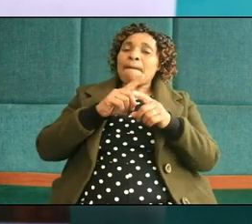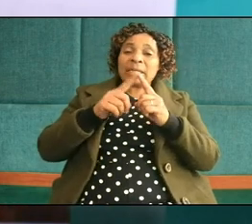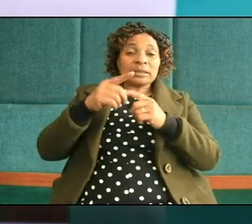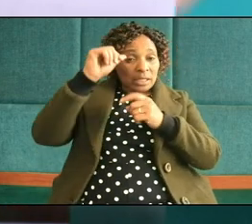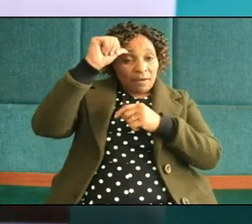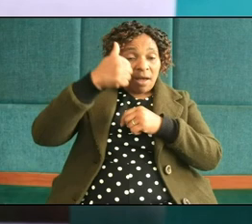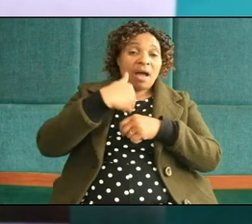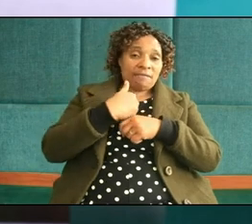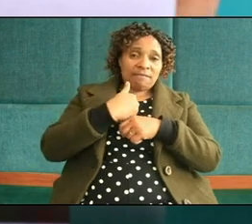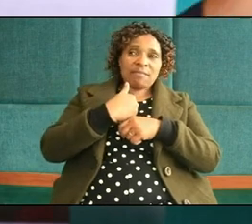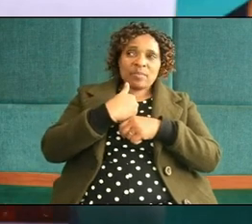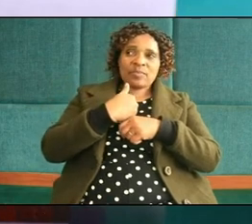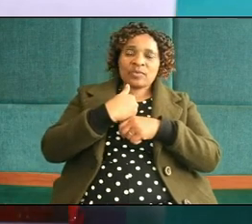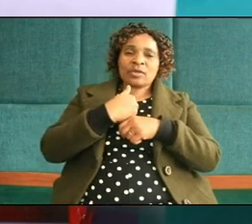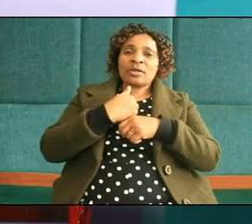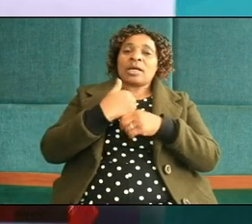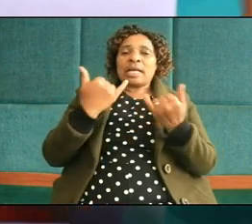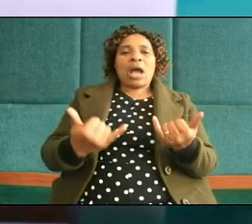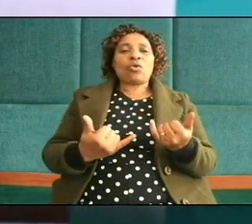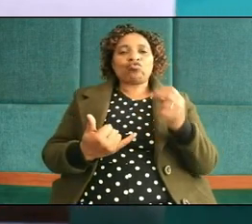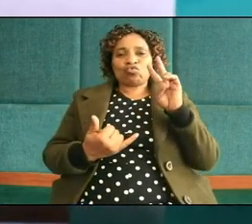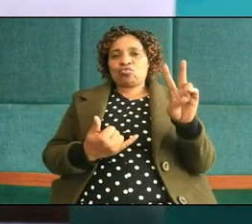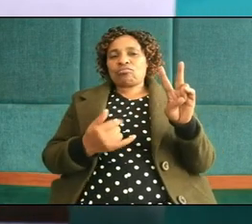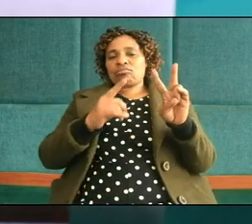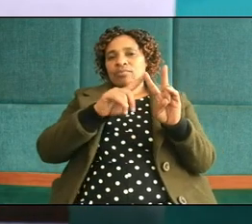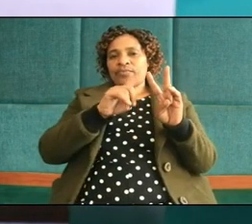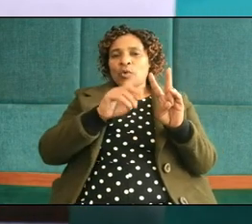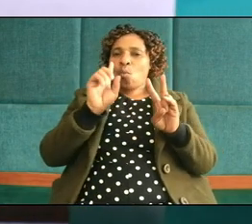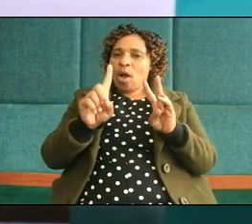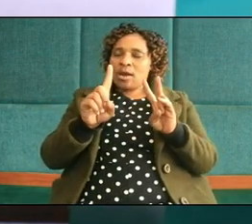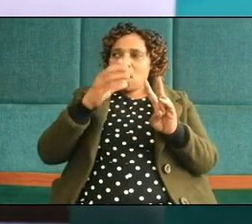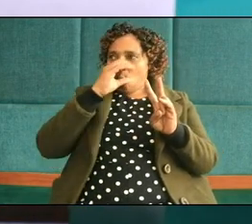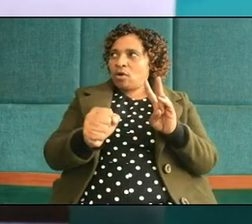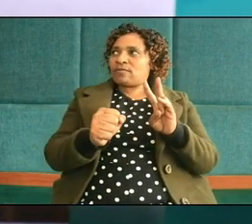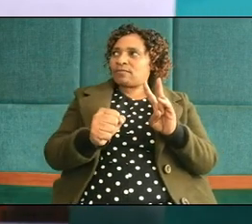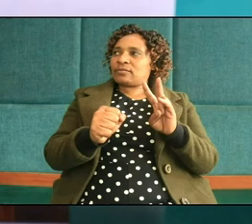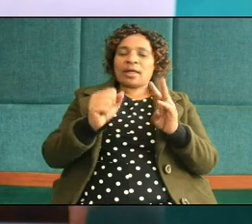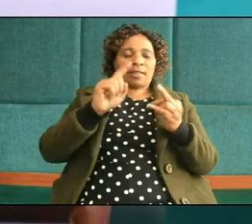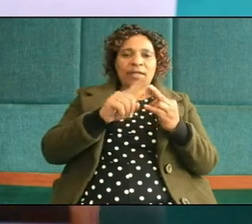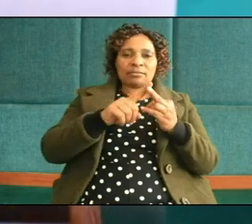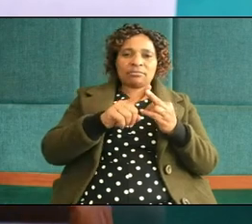now we have two animals here wolves but also sheep